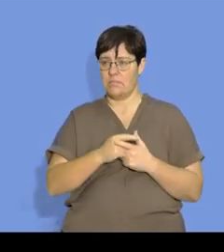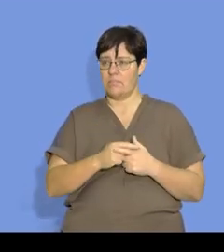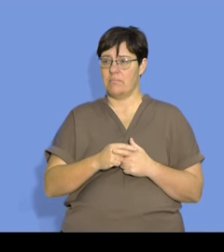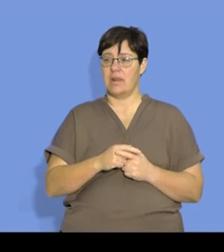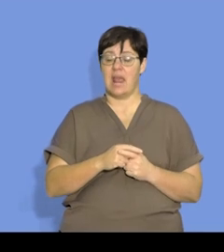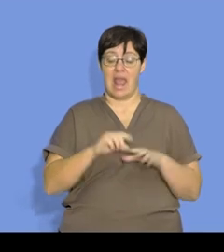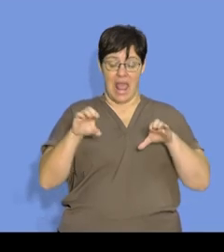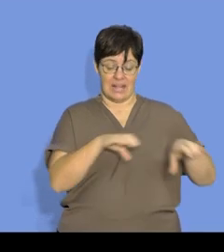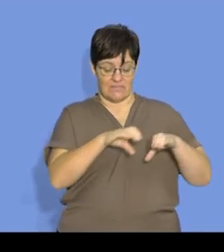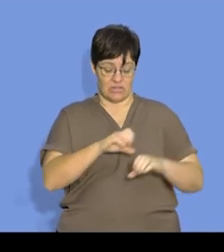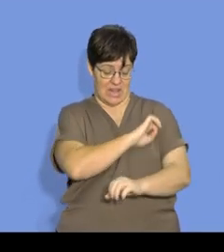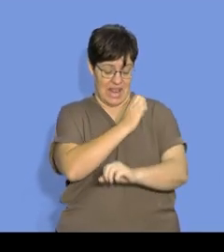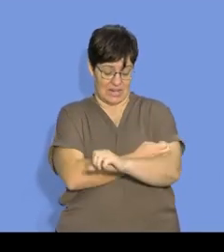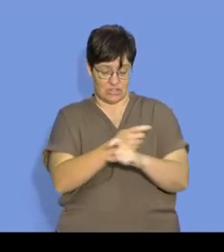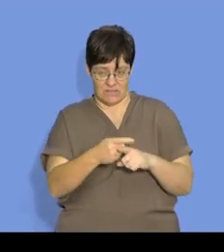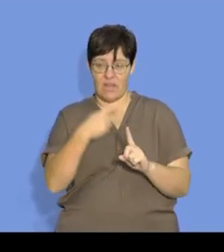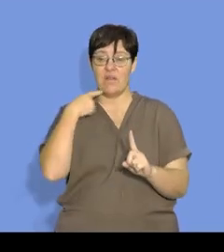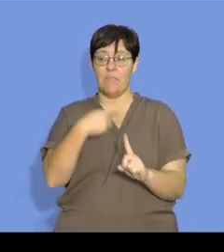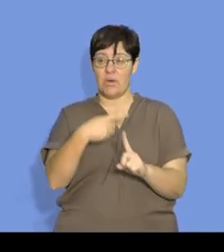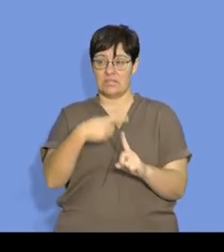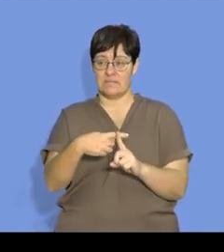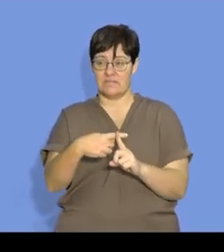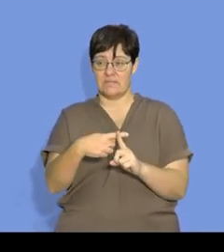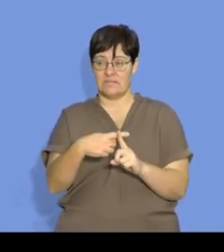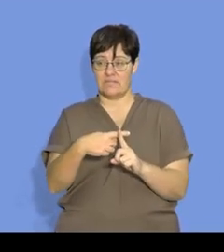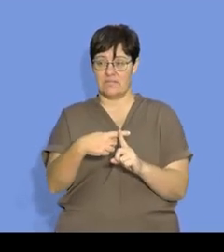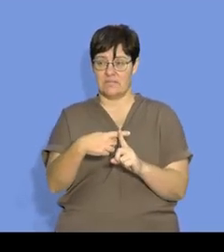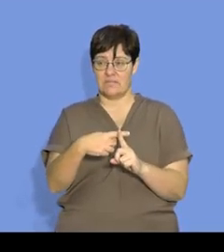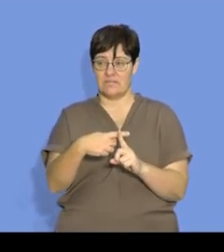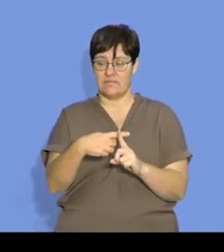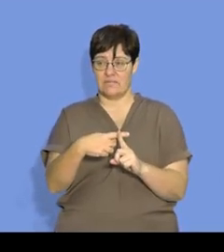my activation energy, when I have a positive...